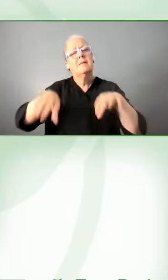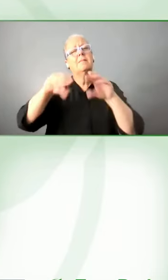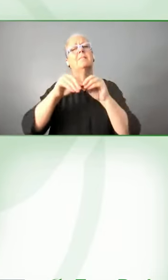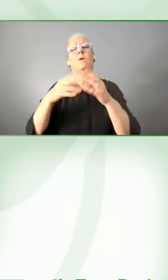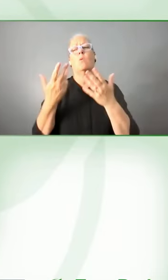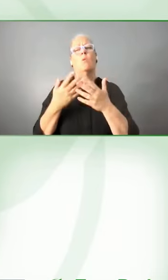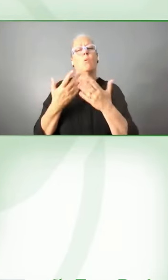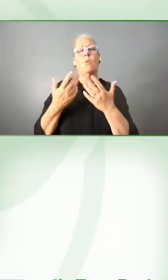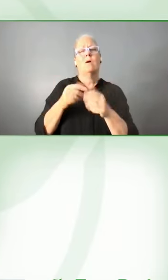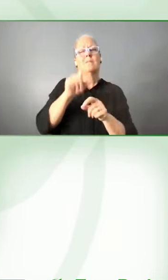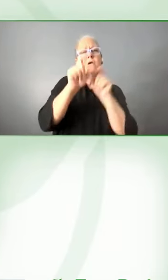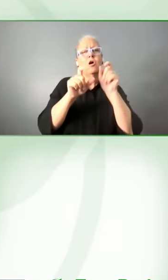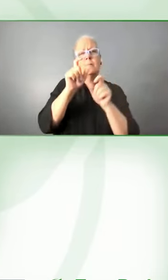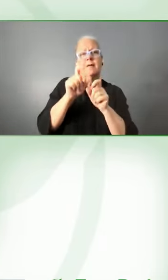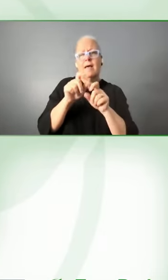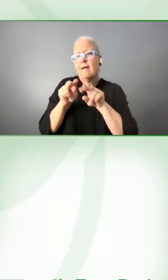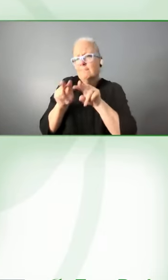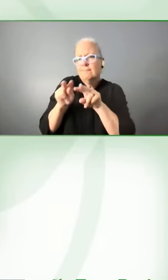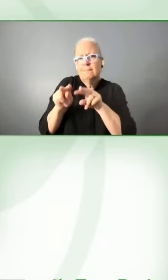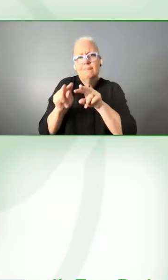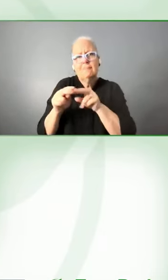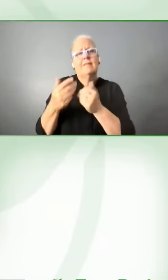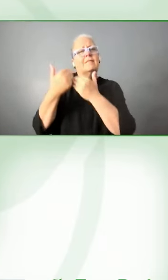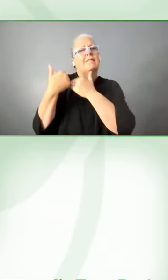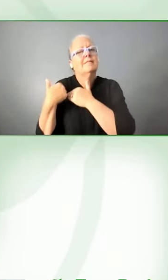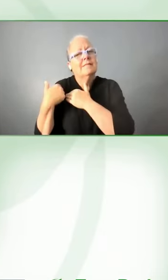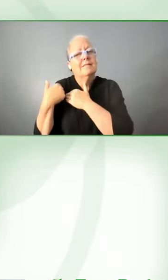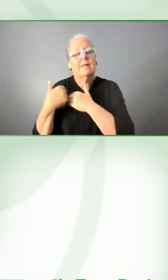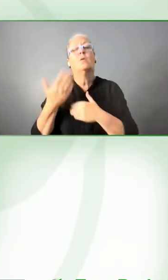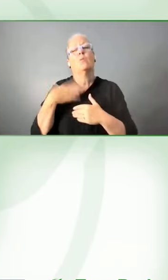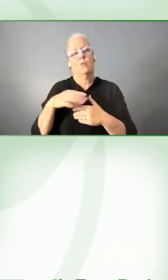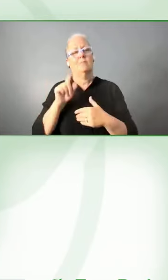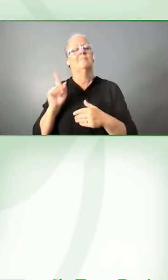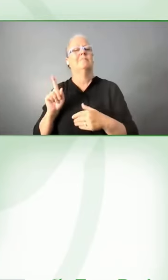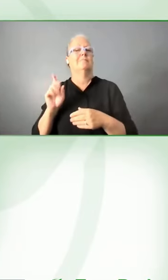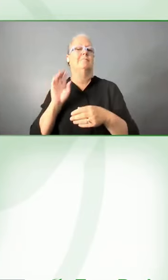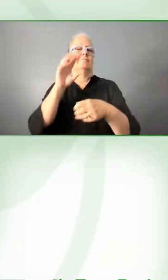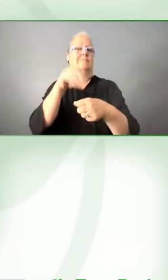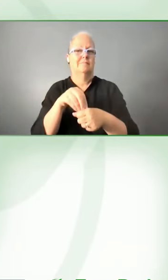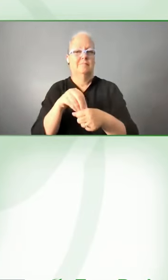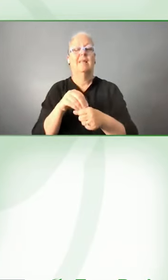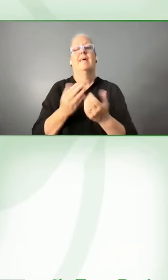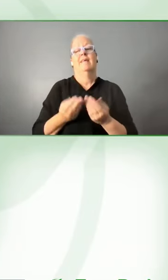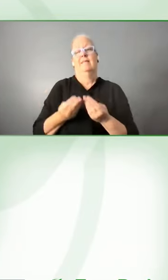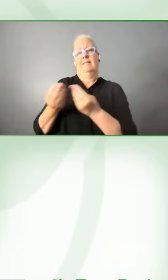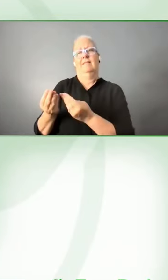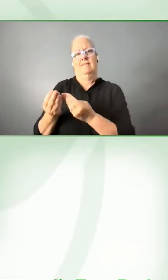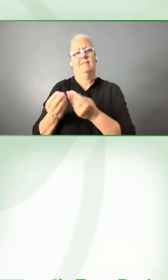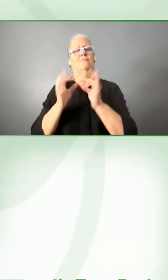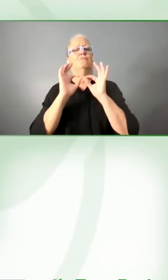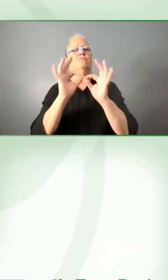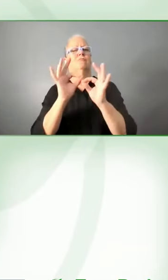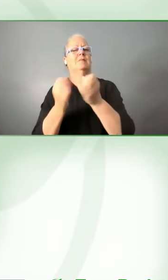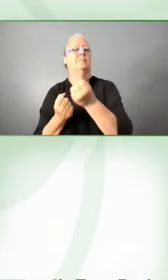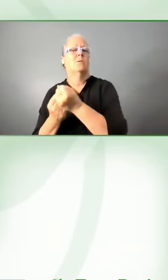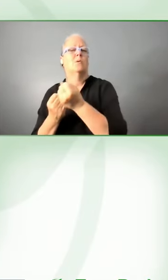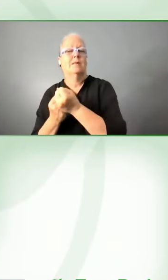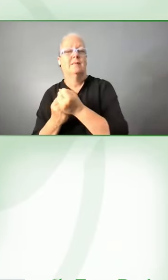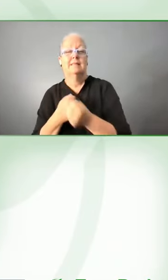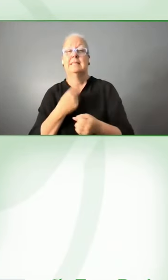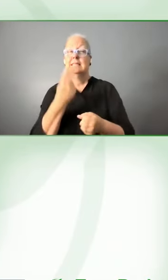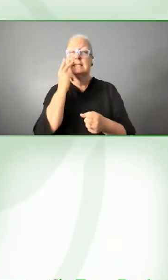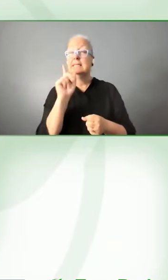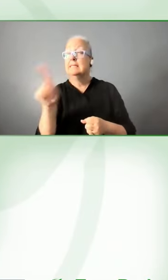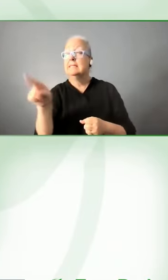an intrinsic network in that in that mix also to get the right support because we see across the industry that this is an area that's not yet been